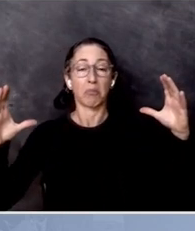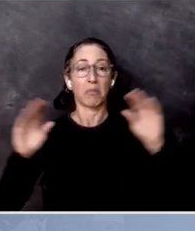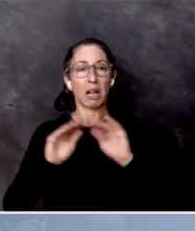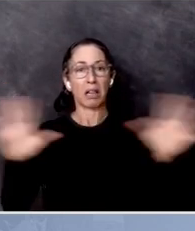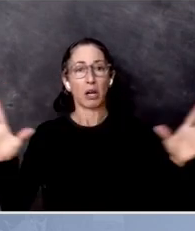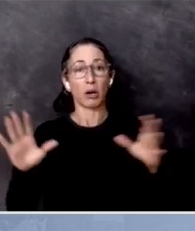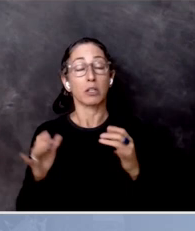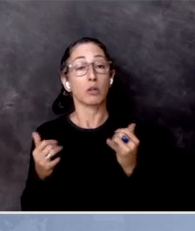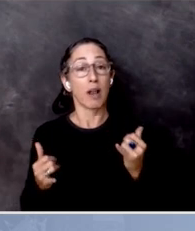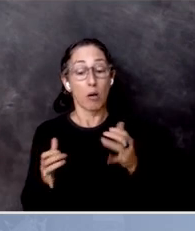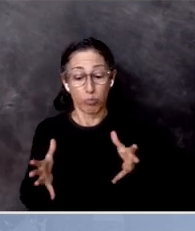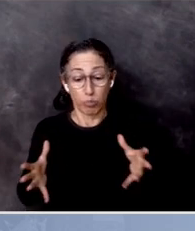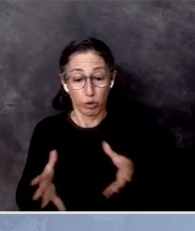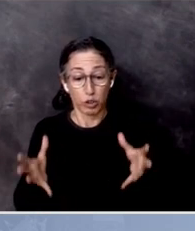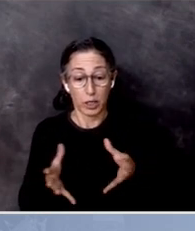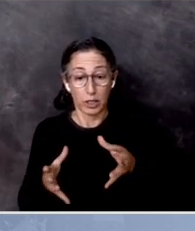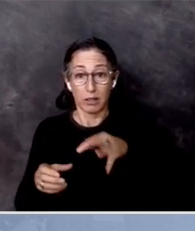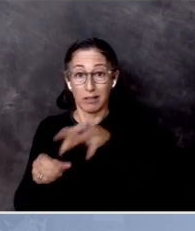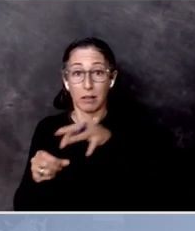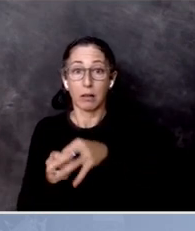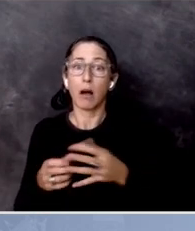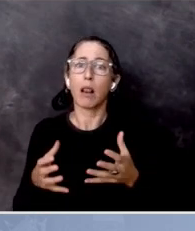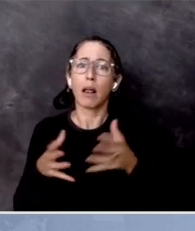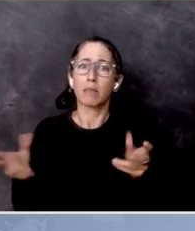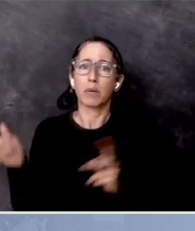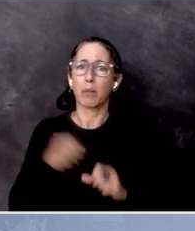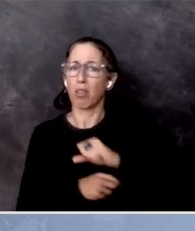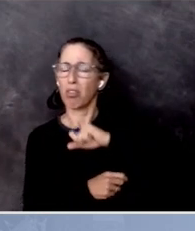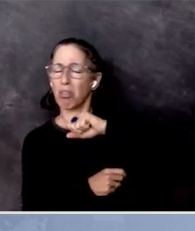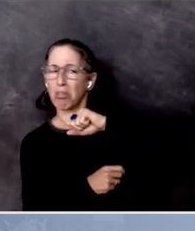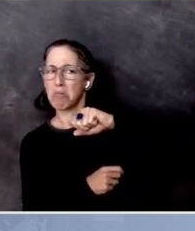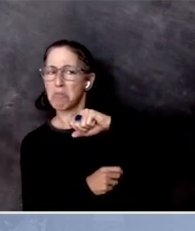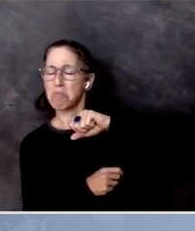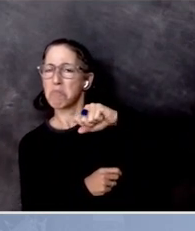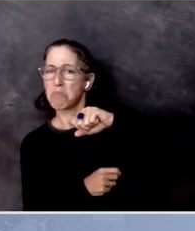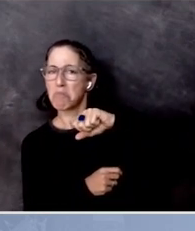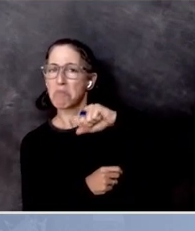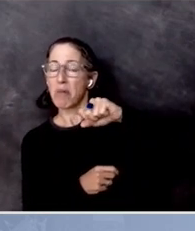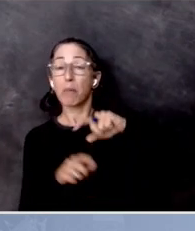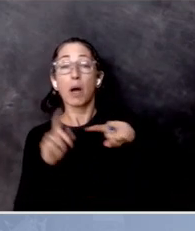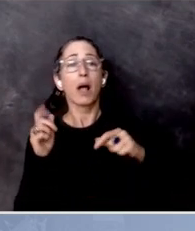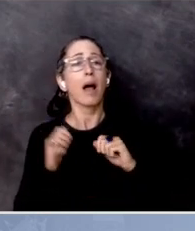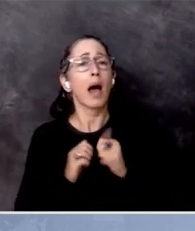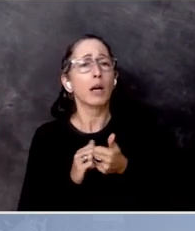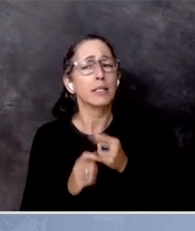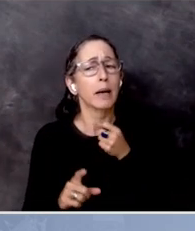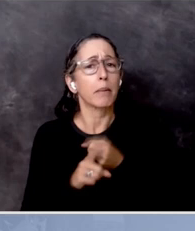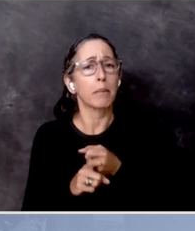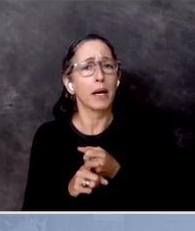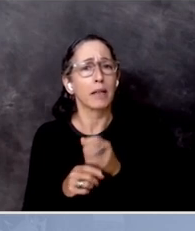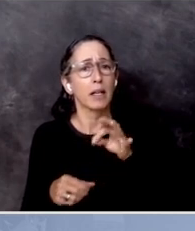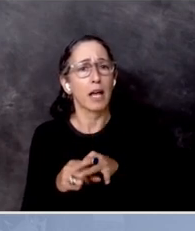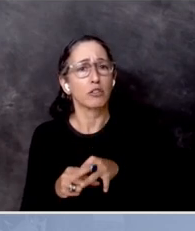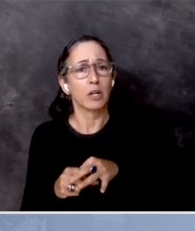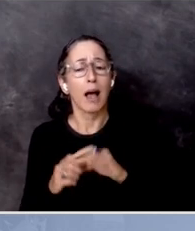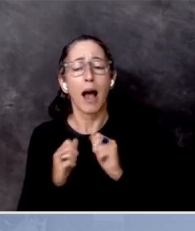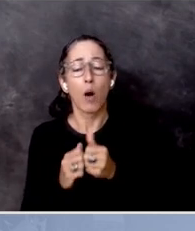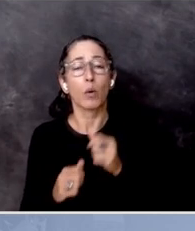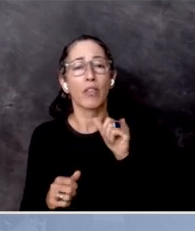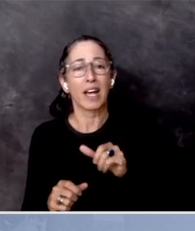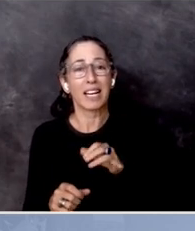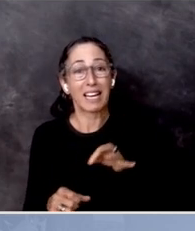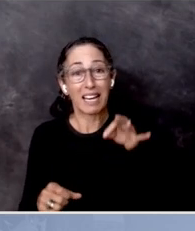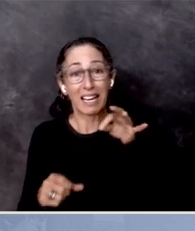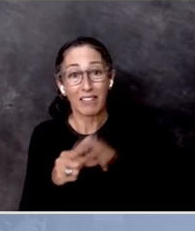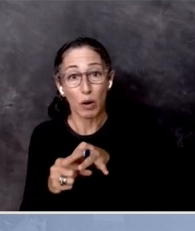there's some level of resistance as it relates to how will this impact, this election, impact my life? Can you help us and speak